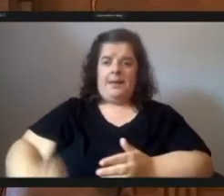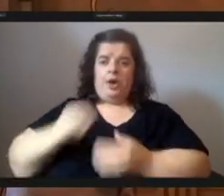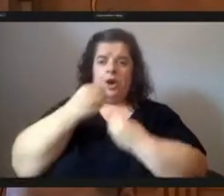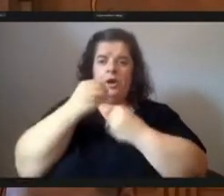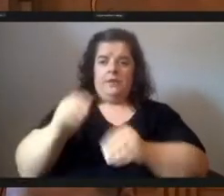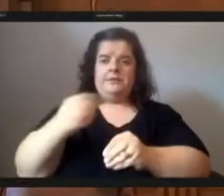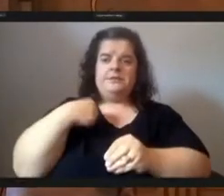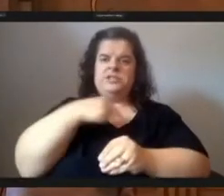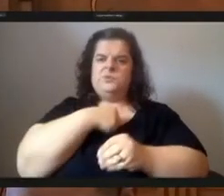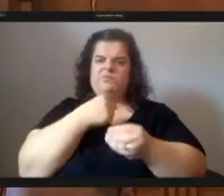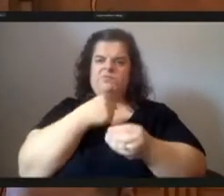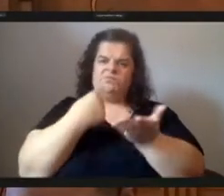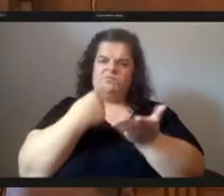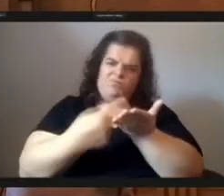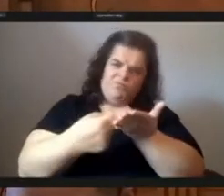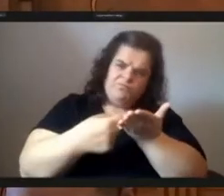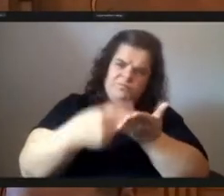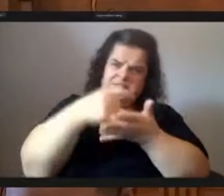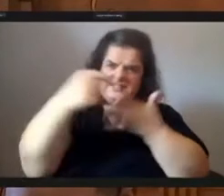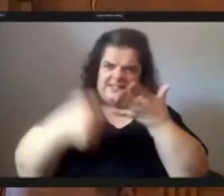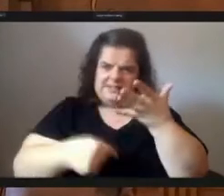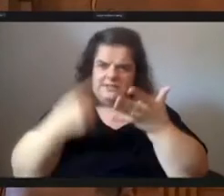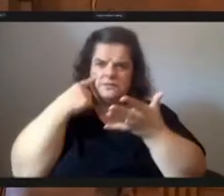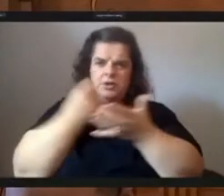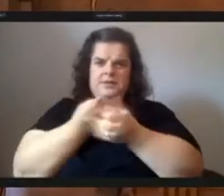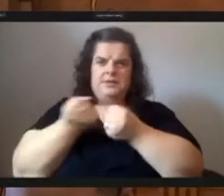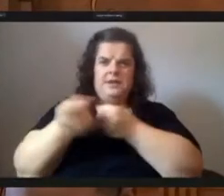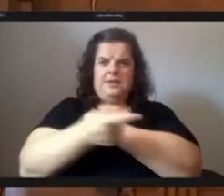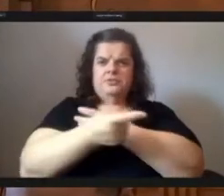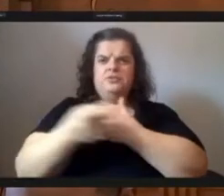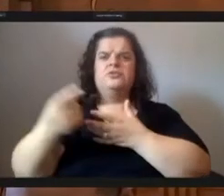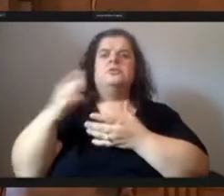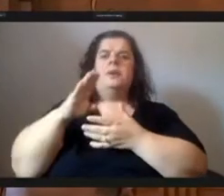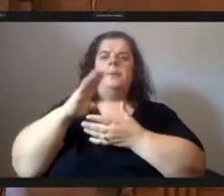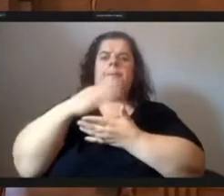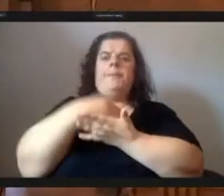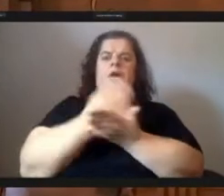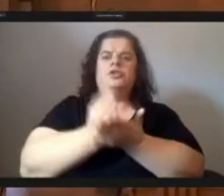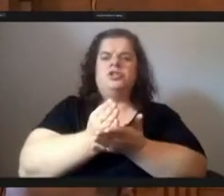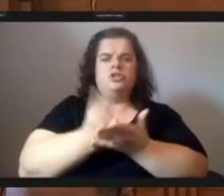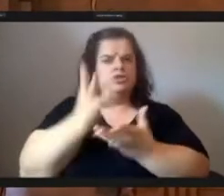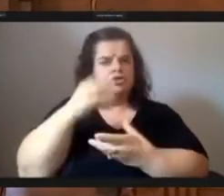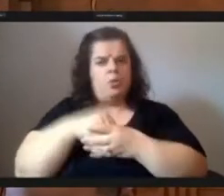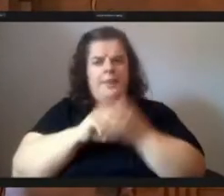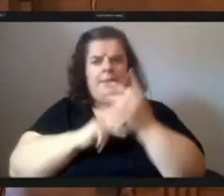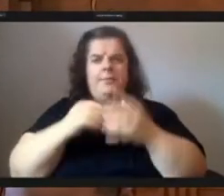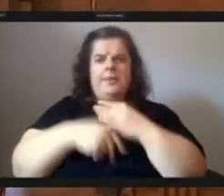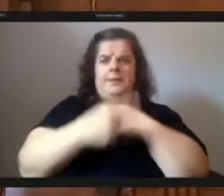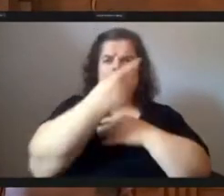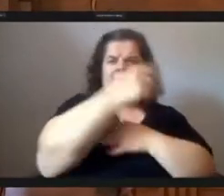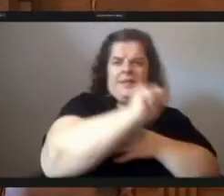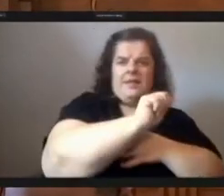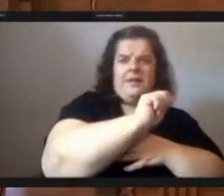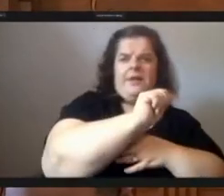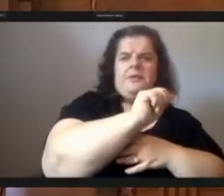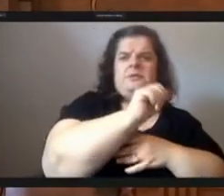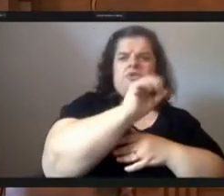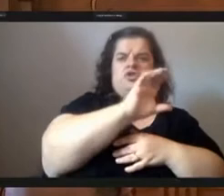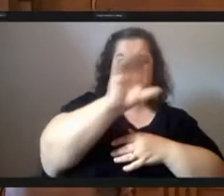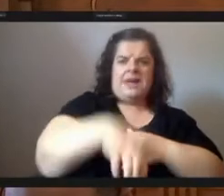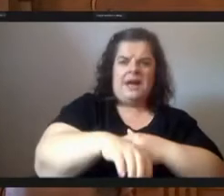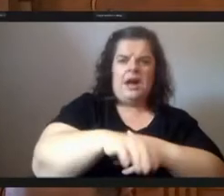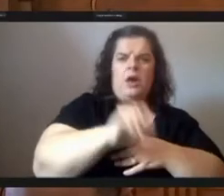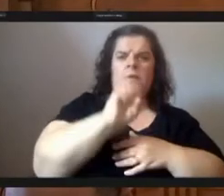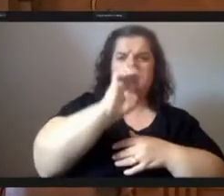details of next year's budget let's join the trailblazers in philadelphia chicago seattle and washington dc